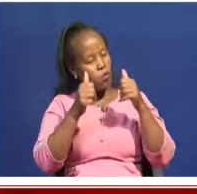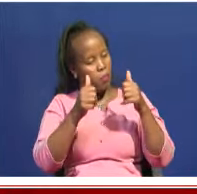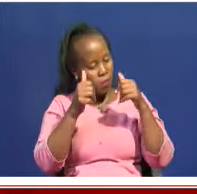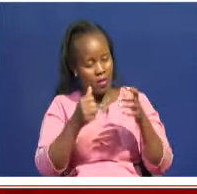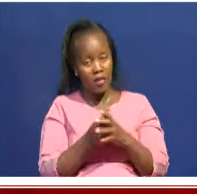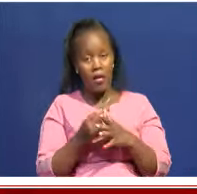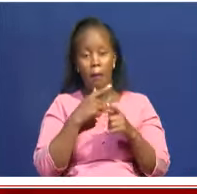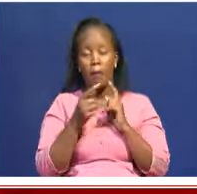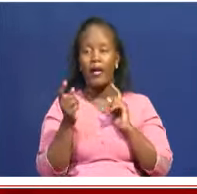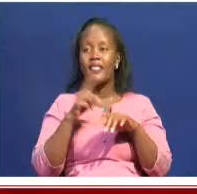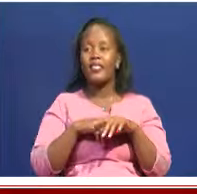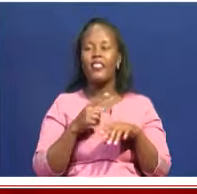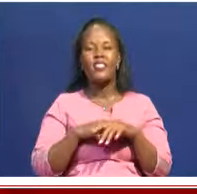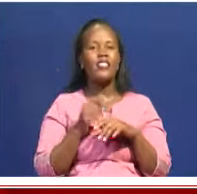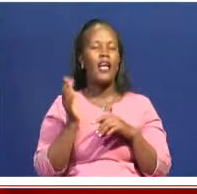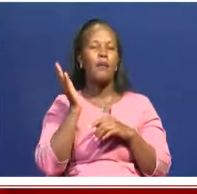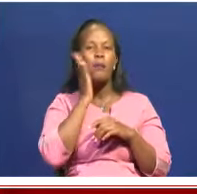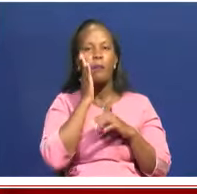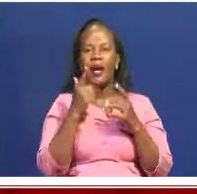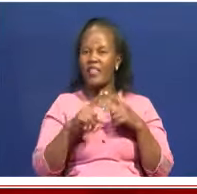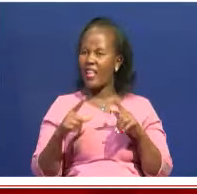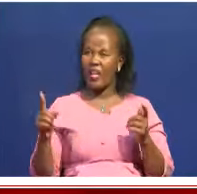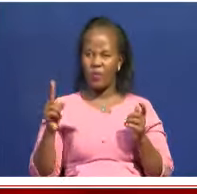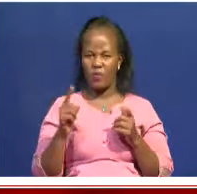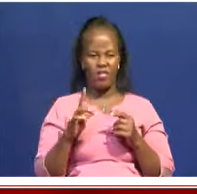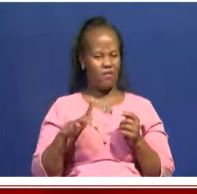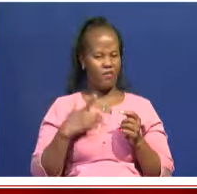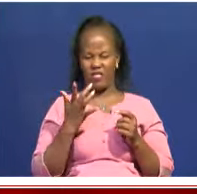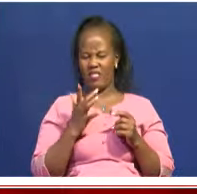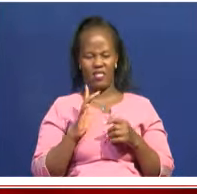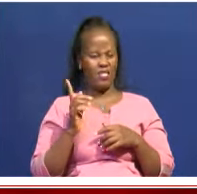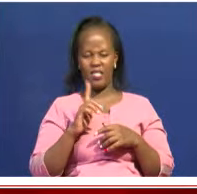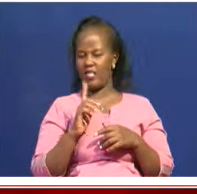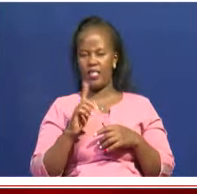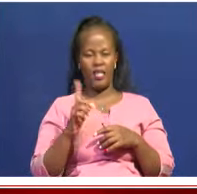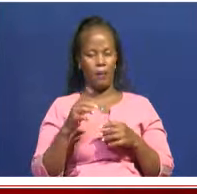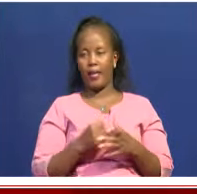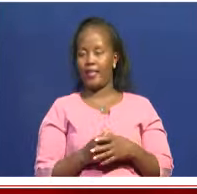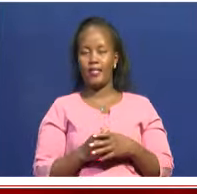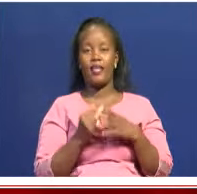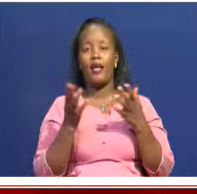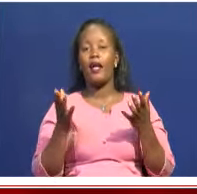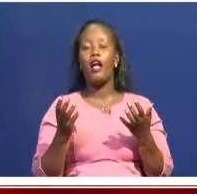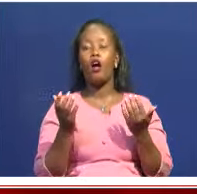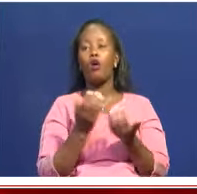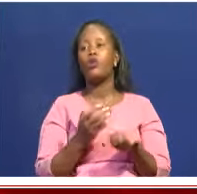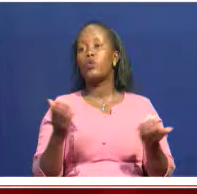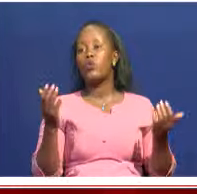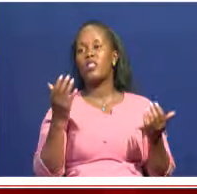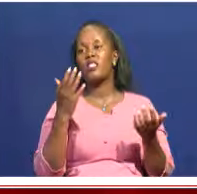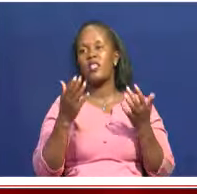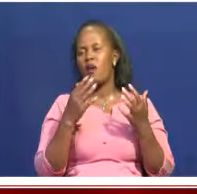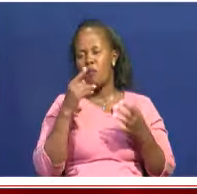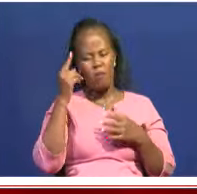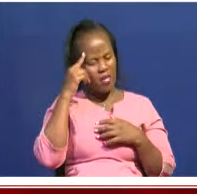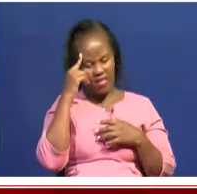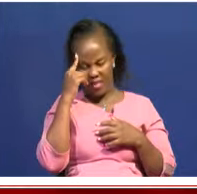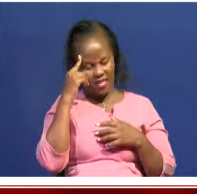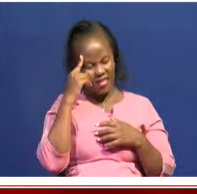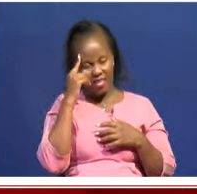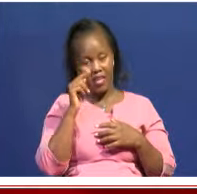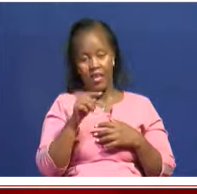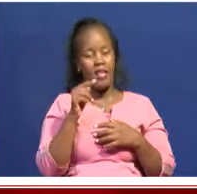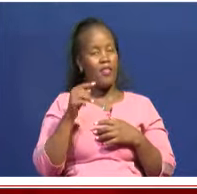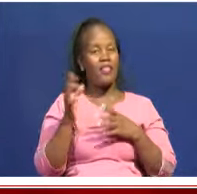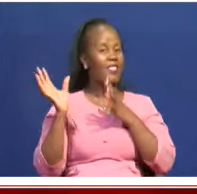you speak your mother tongue, like, no, no, you're not supposed to. So it gets the kids to think, oh, you know what, maybe I'm not supposed to be. Being cultural